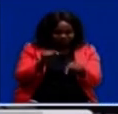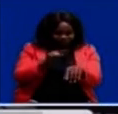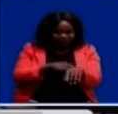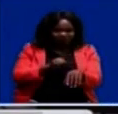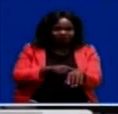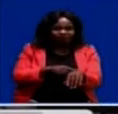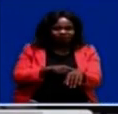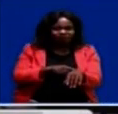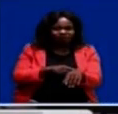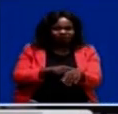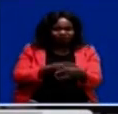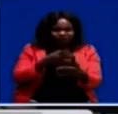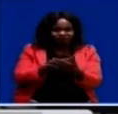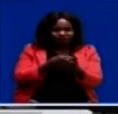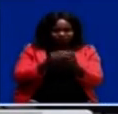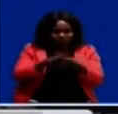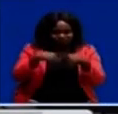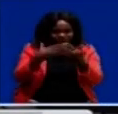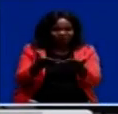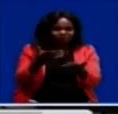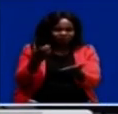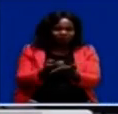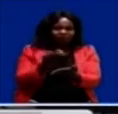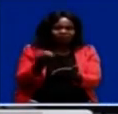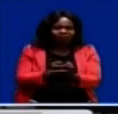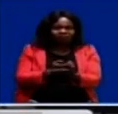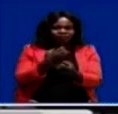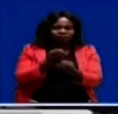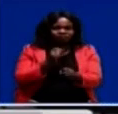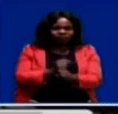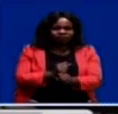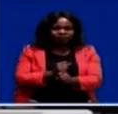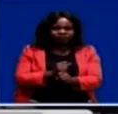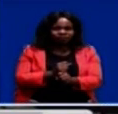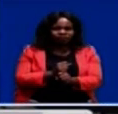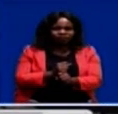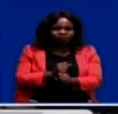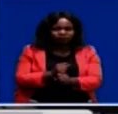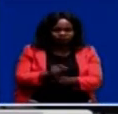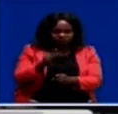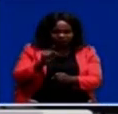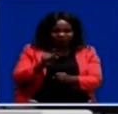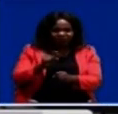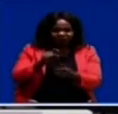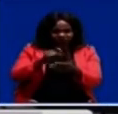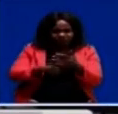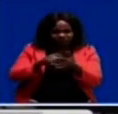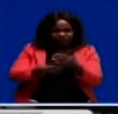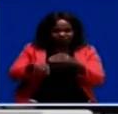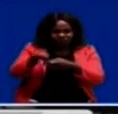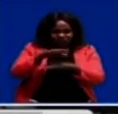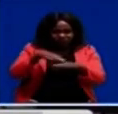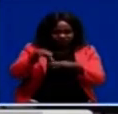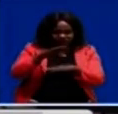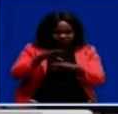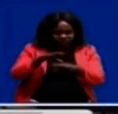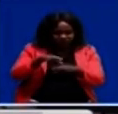money supply in the economy reduces. And that reduction of excess money